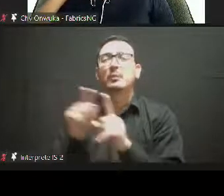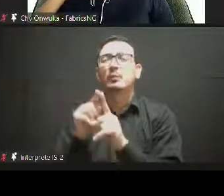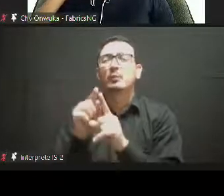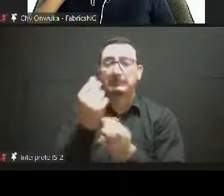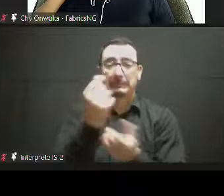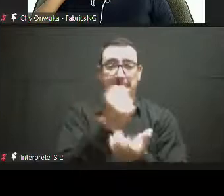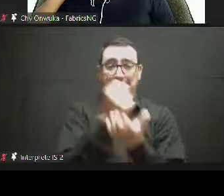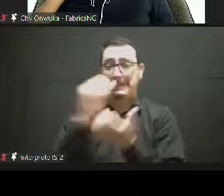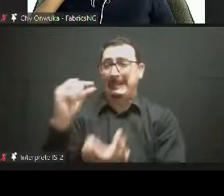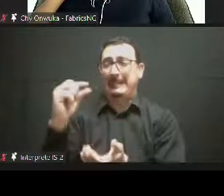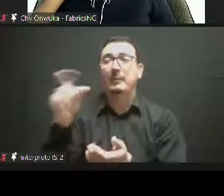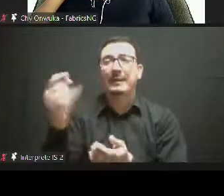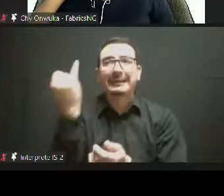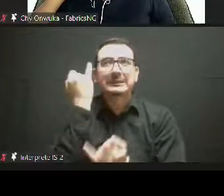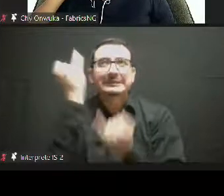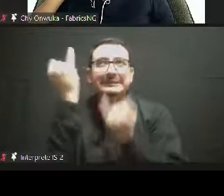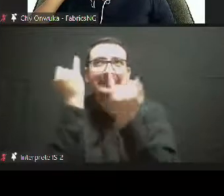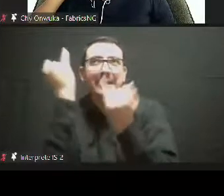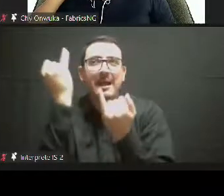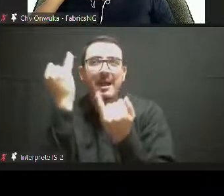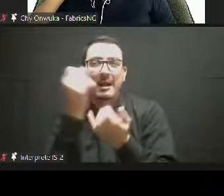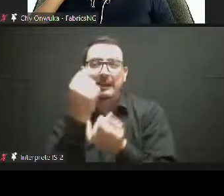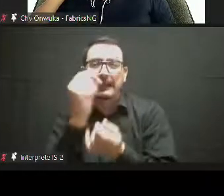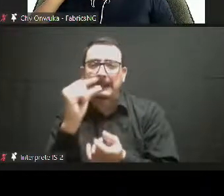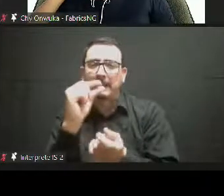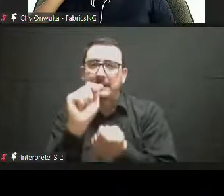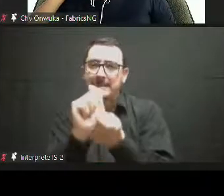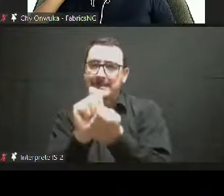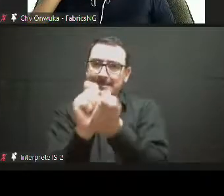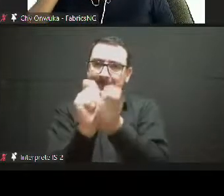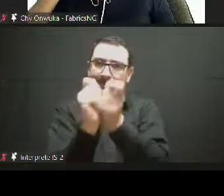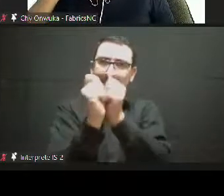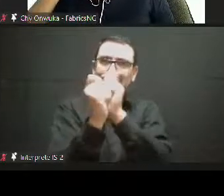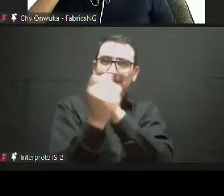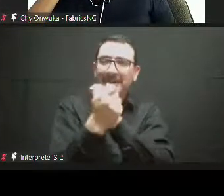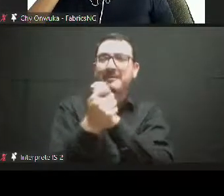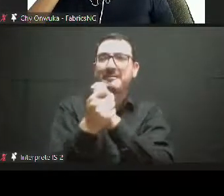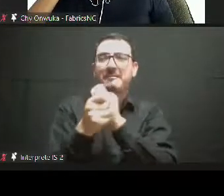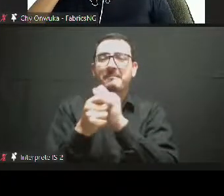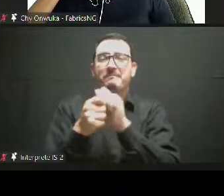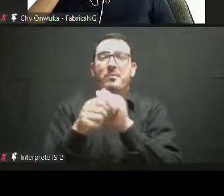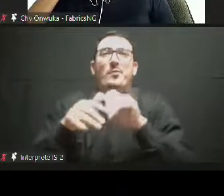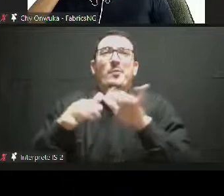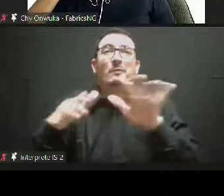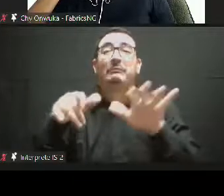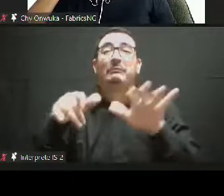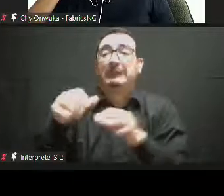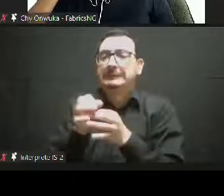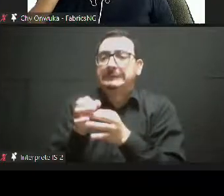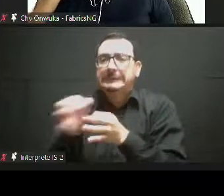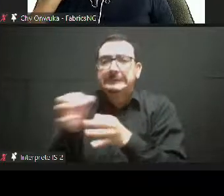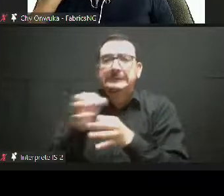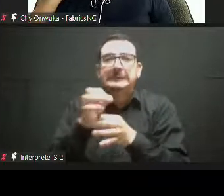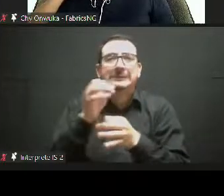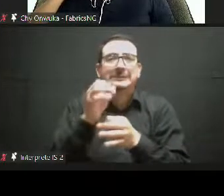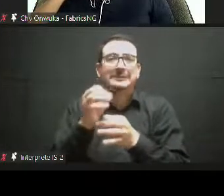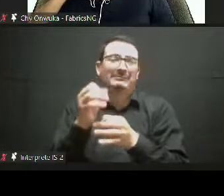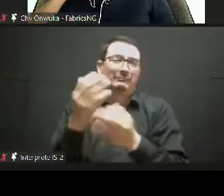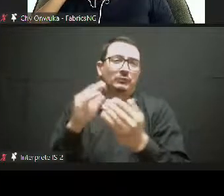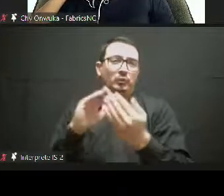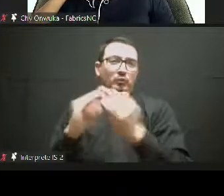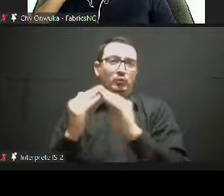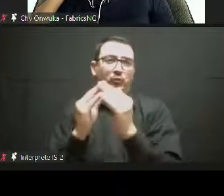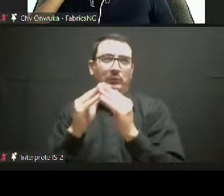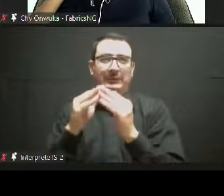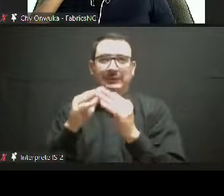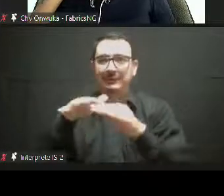across the continent. In my view, any artistic production,